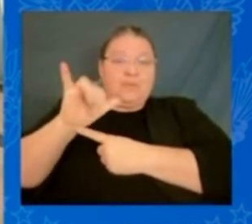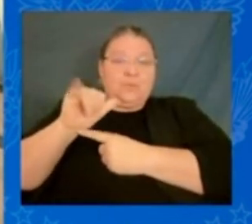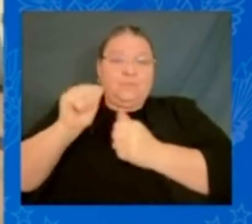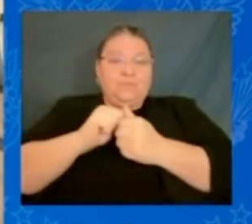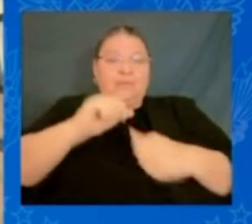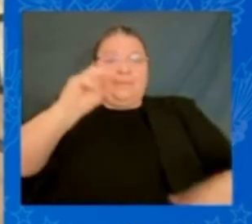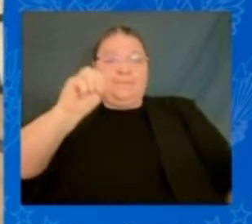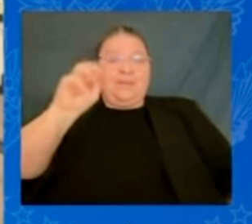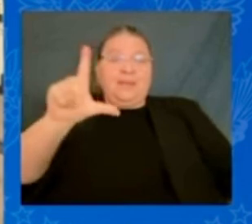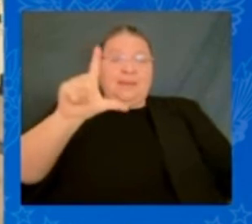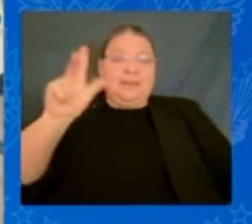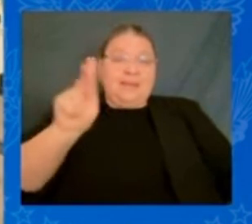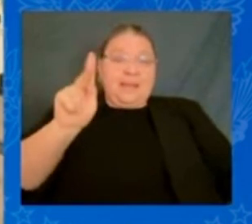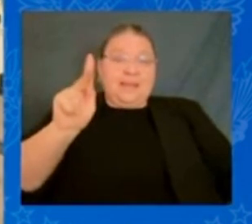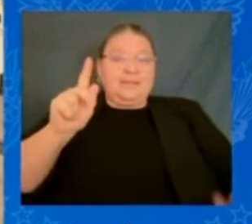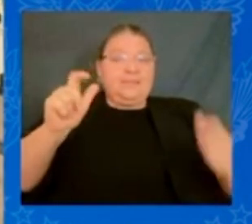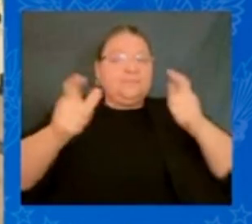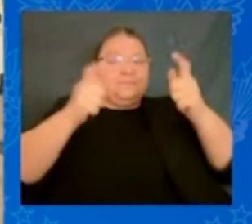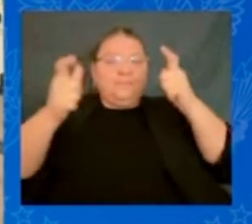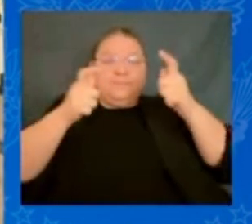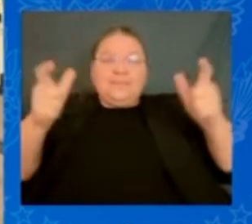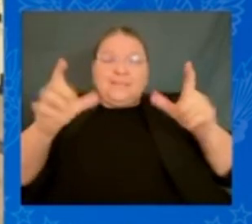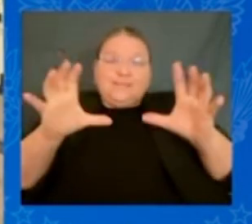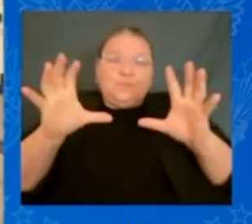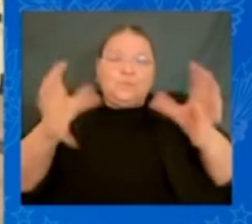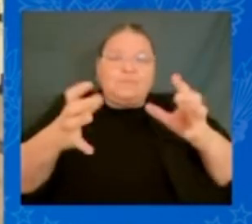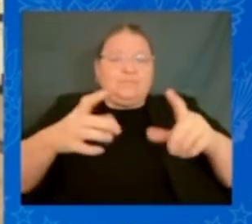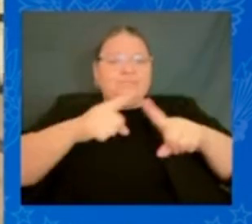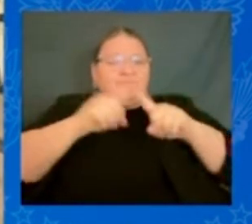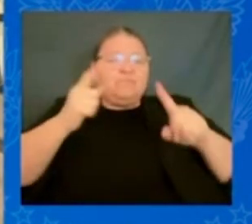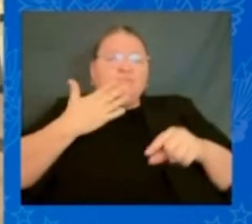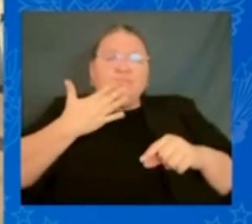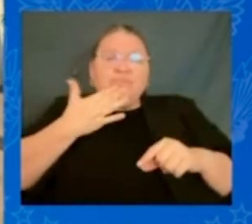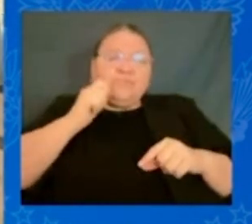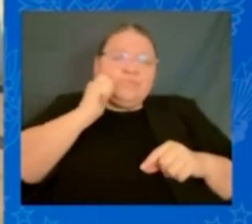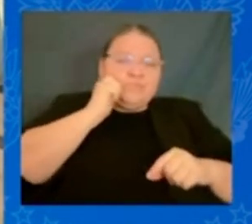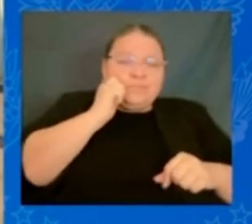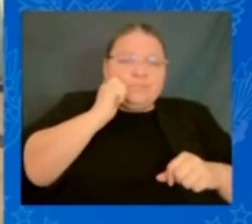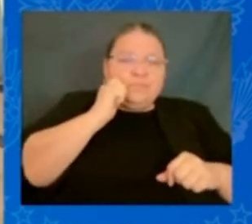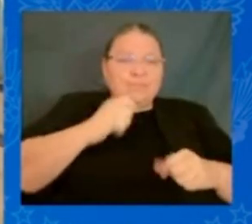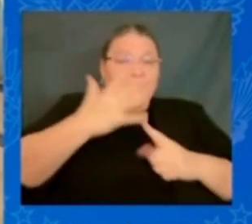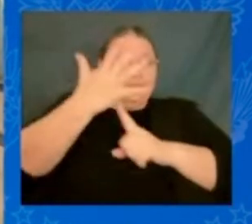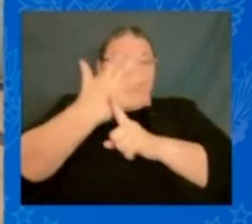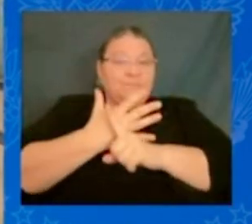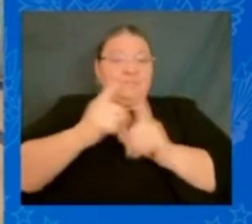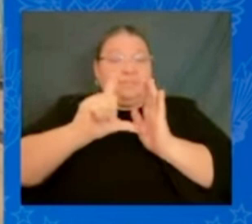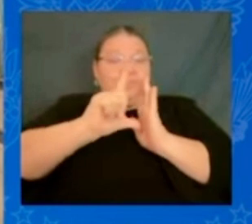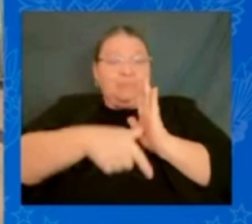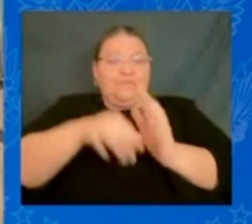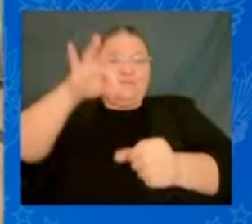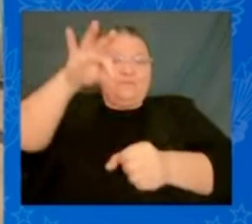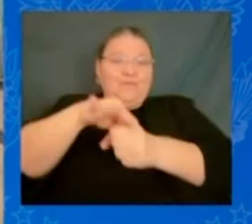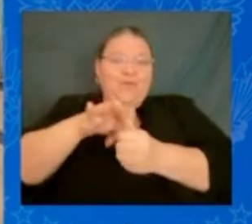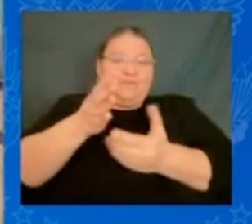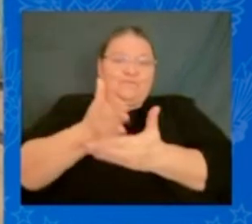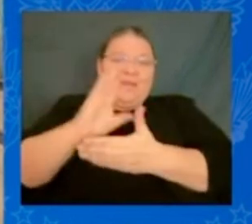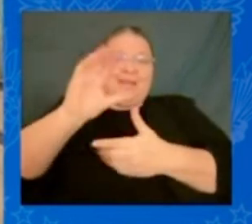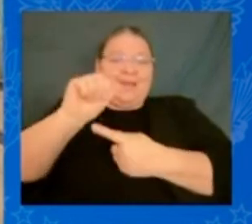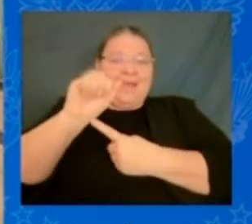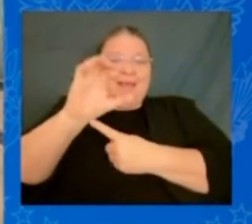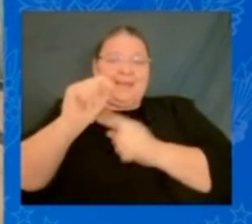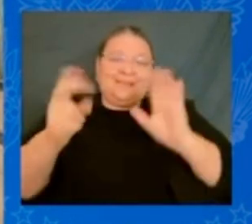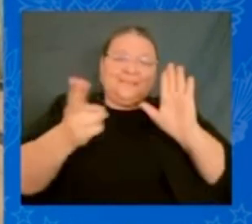and faiths. Five months later, the Voting Rights Act was signed into law five months later.